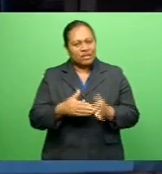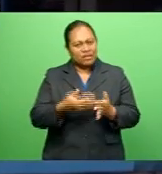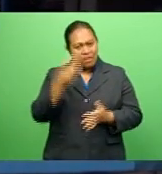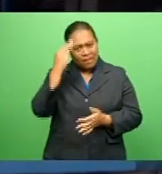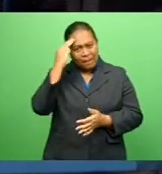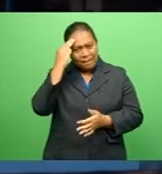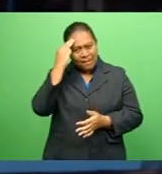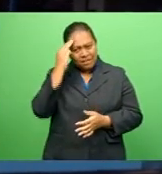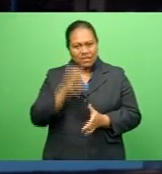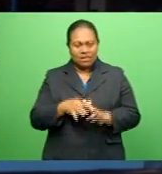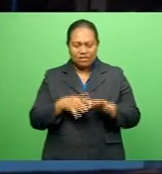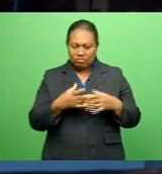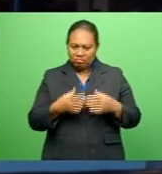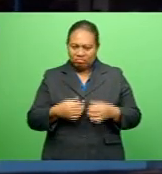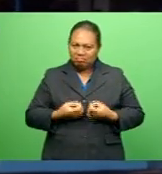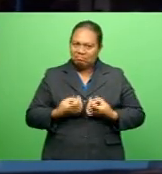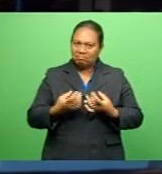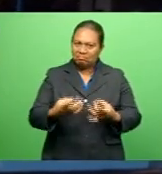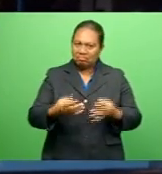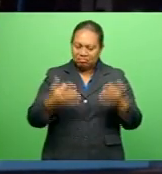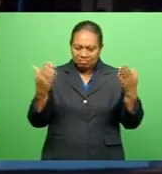to keep up